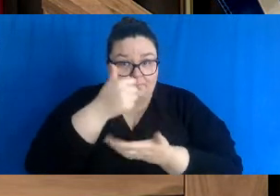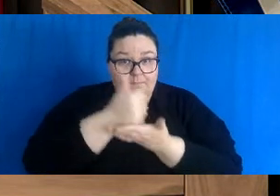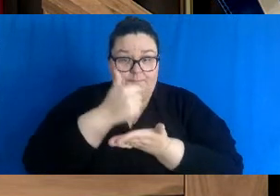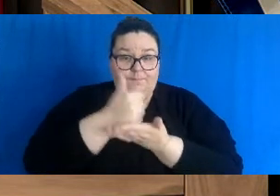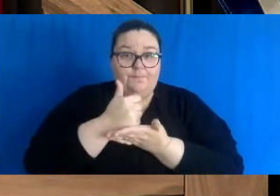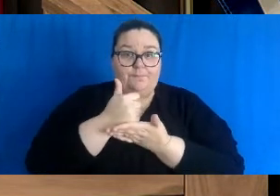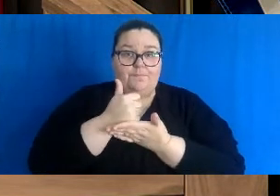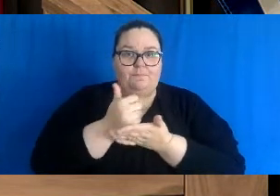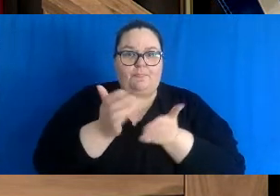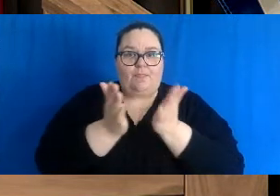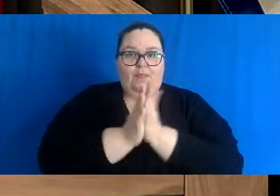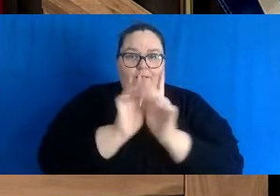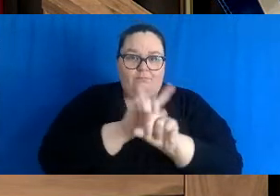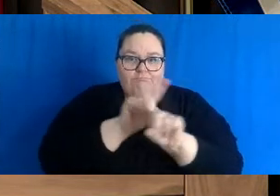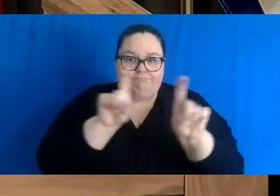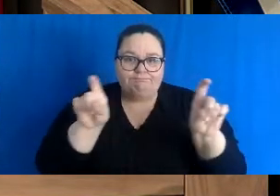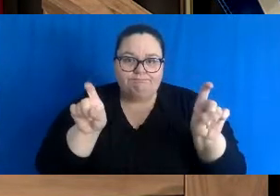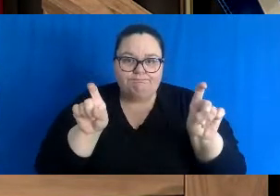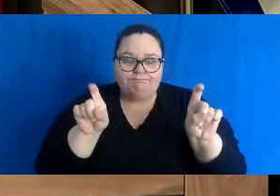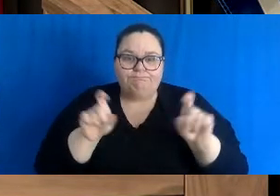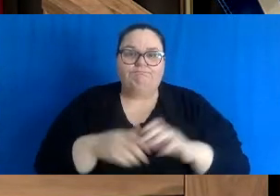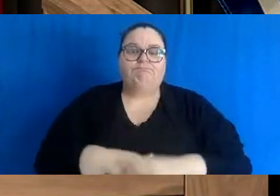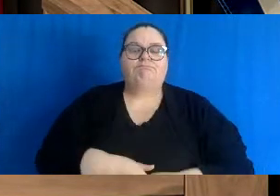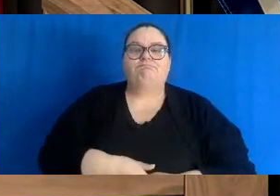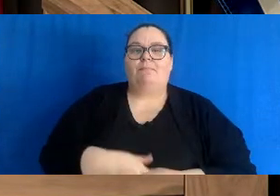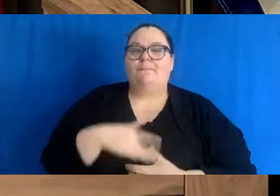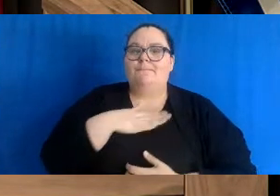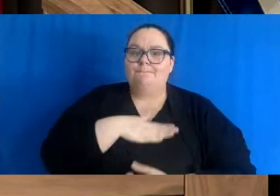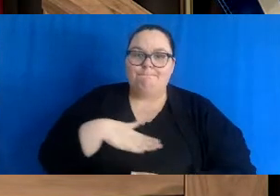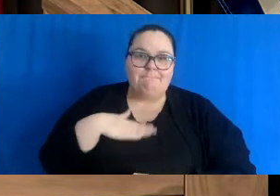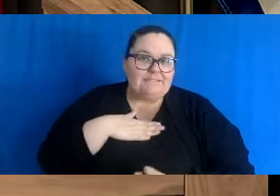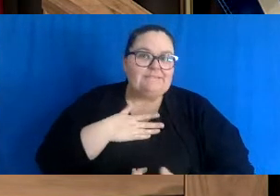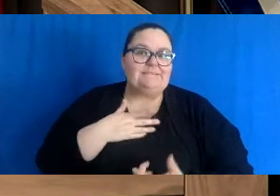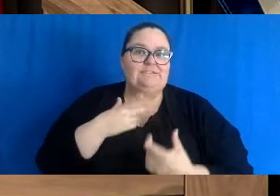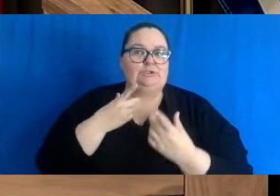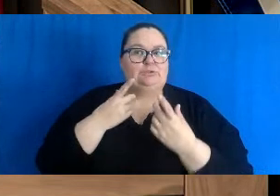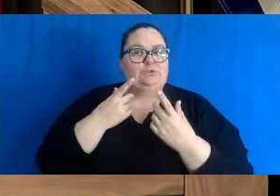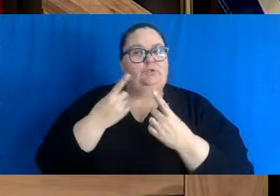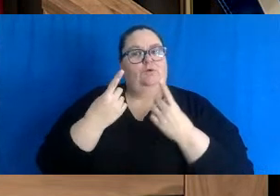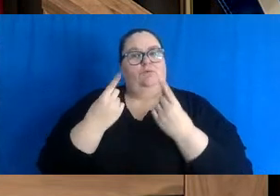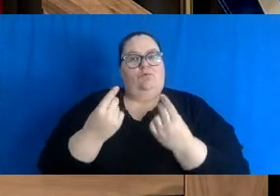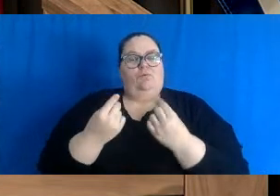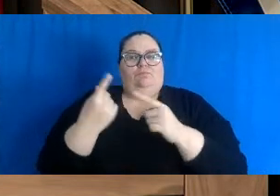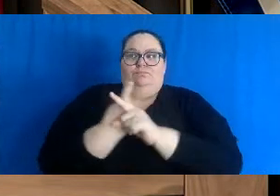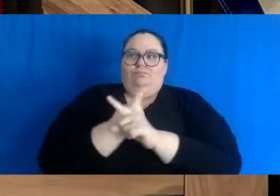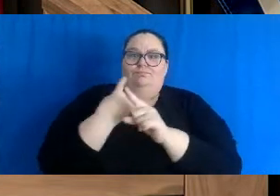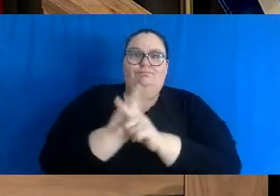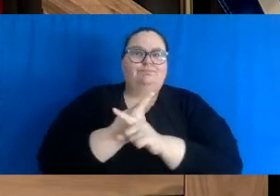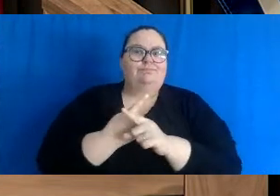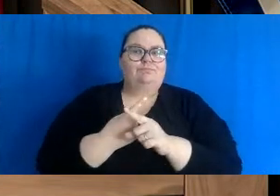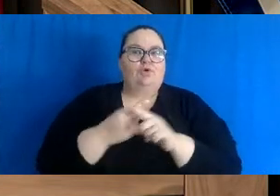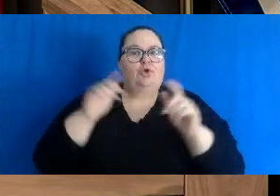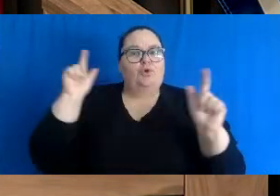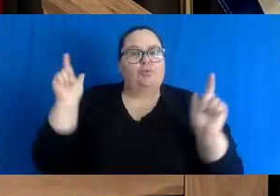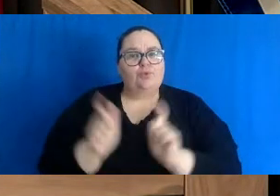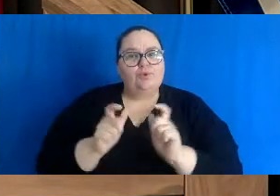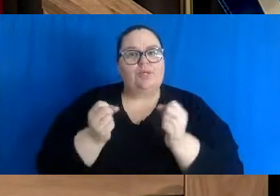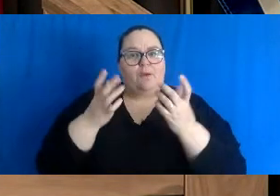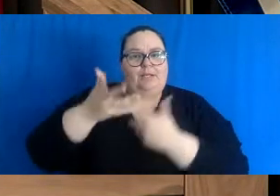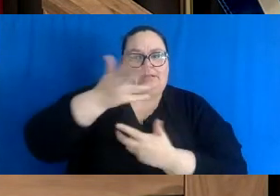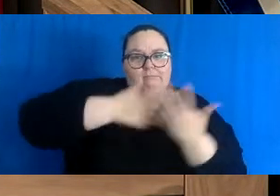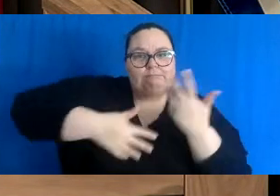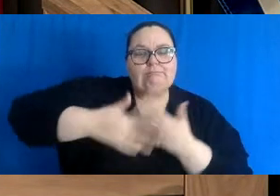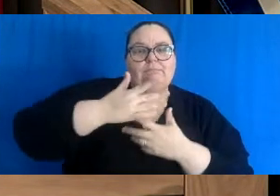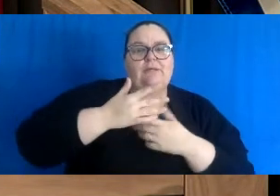ask each and every New Brunswicker to do their part by reducing your contacts and by protecting yourselves in every way